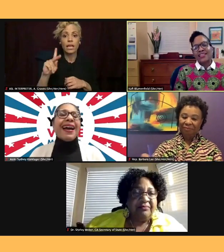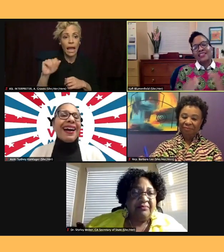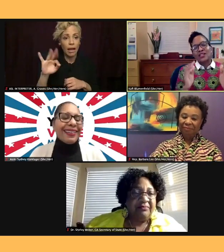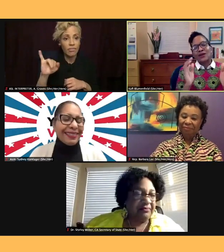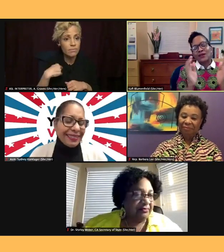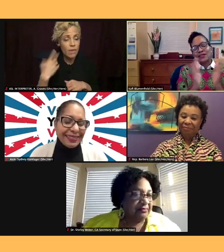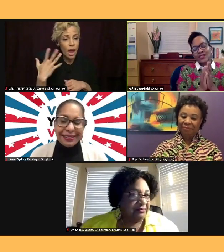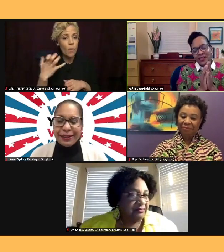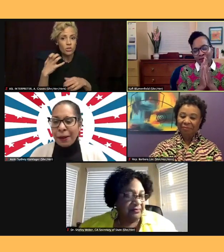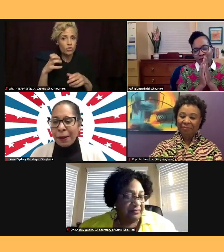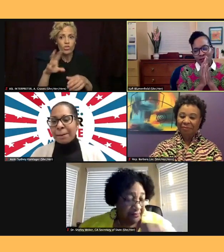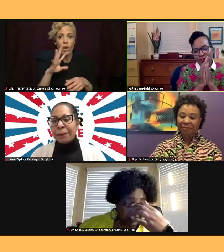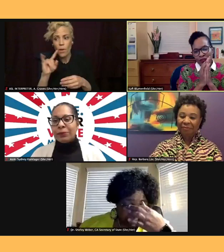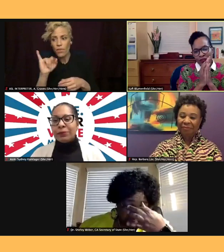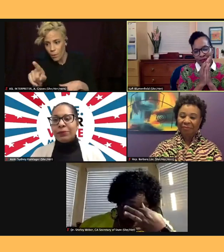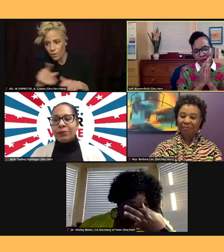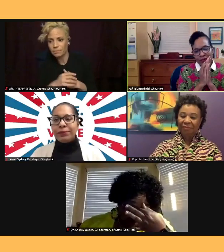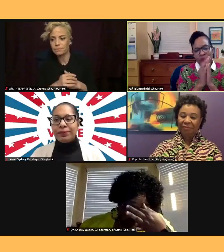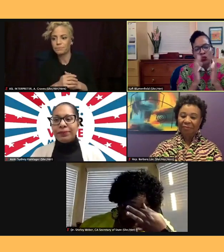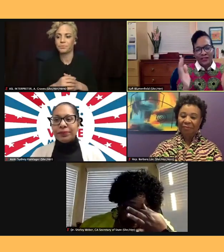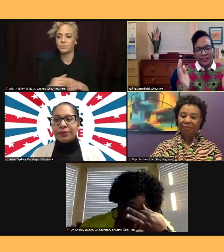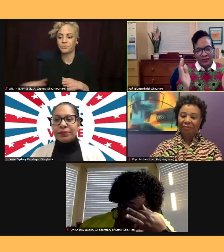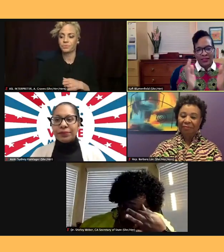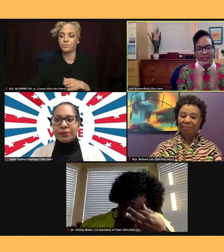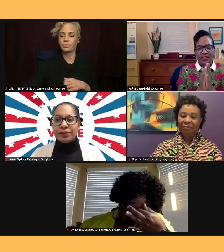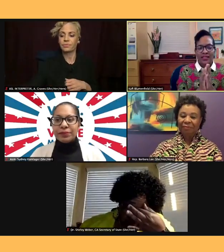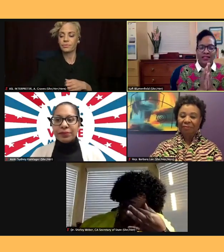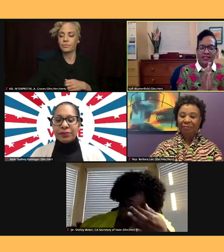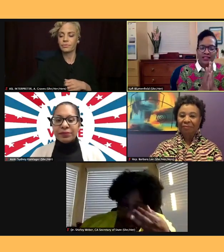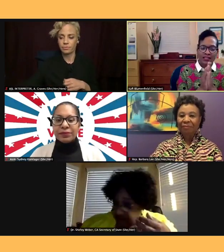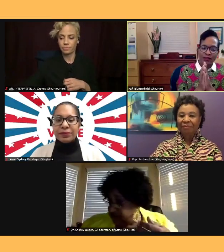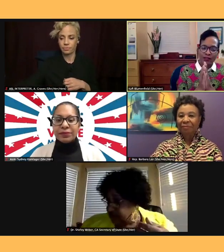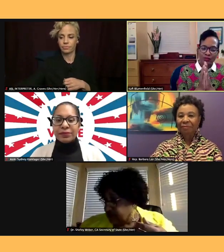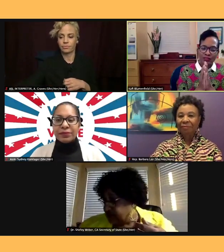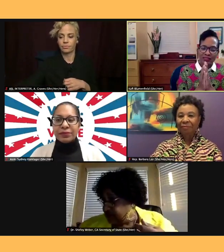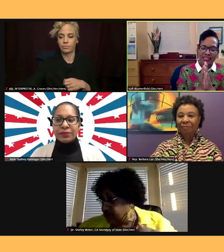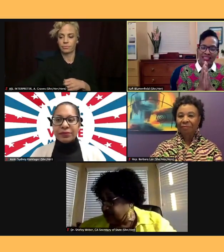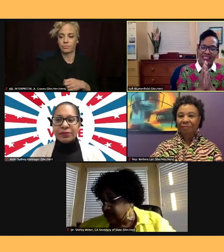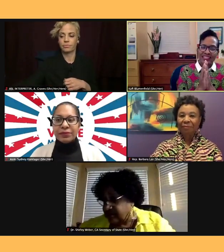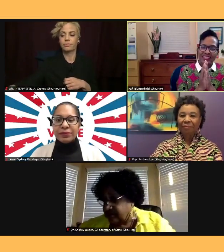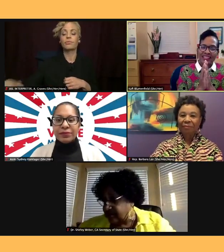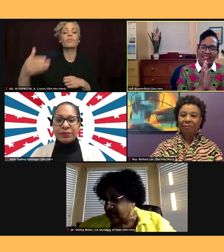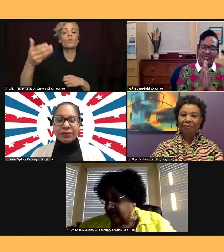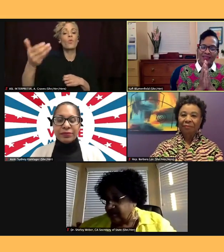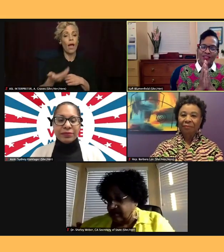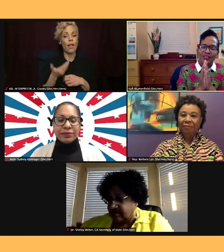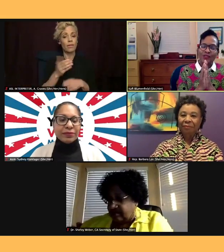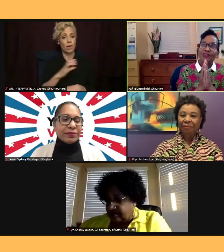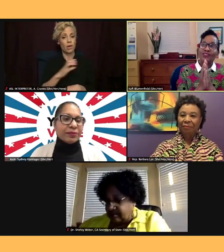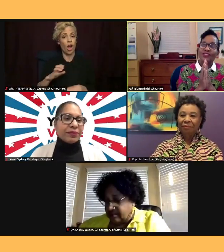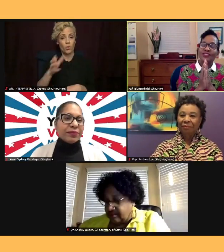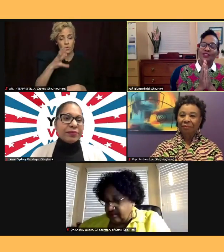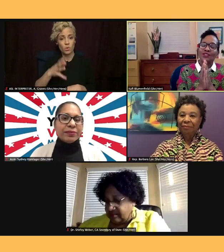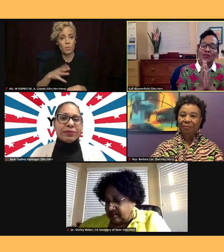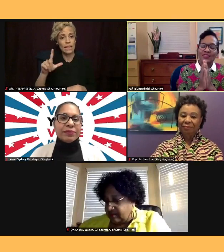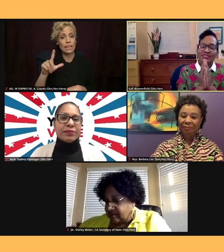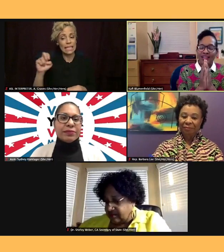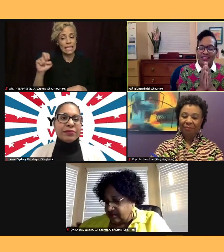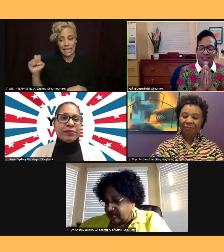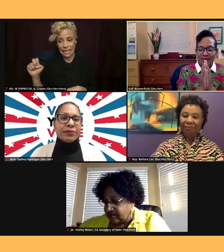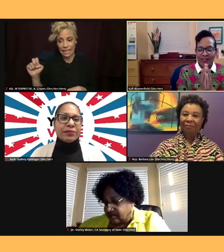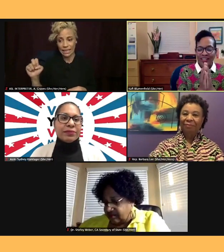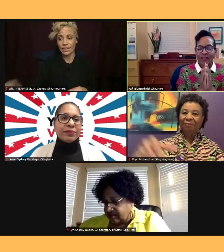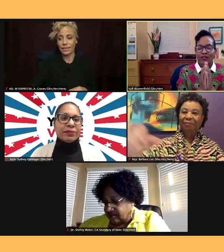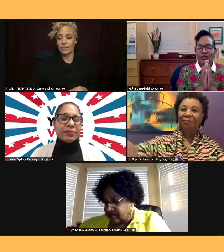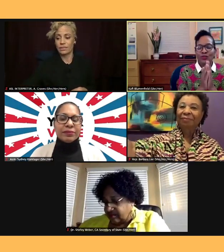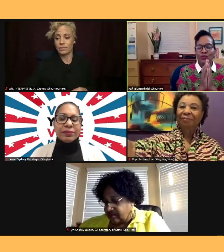now move. Welcome, Congresswoman Lee. You once talked about how you